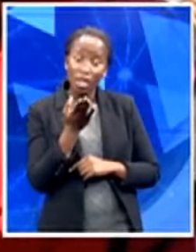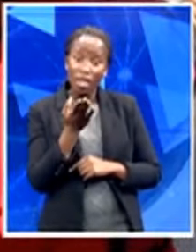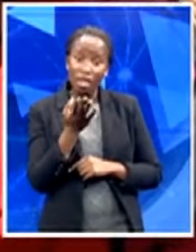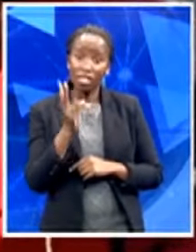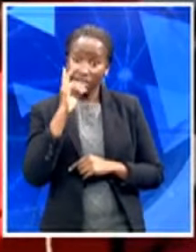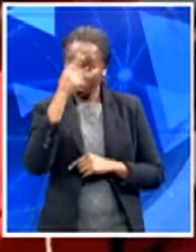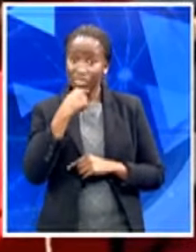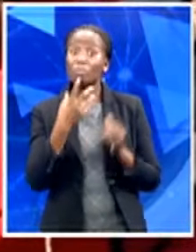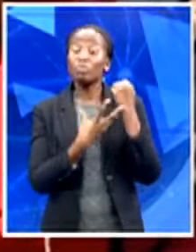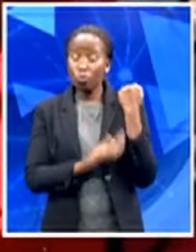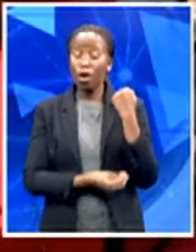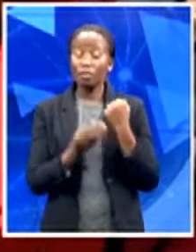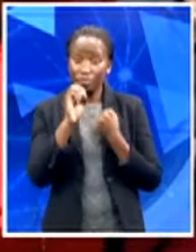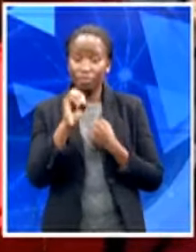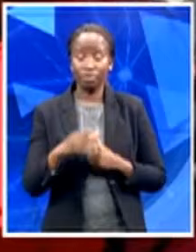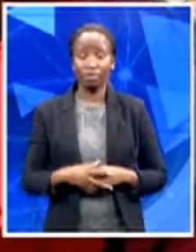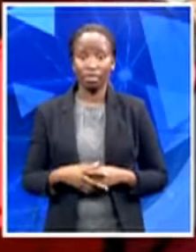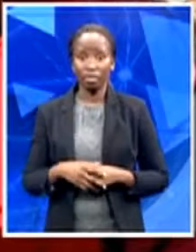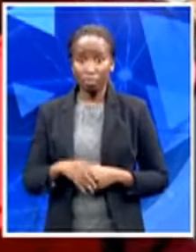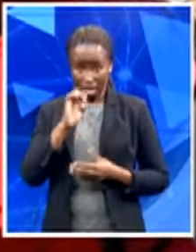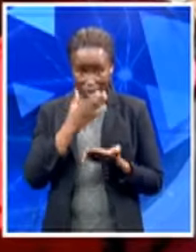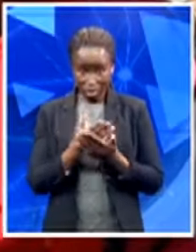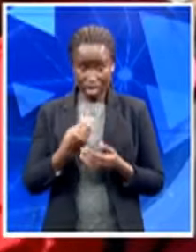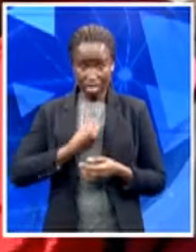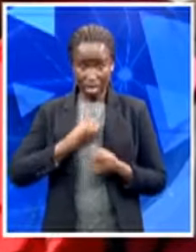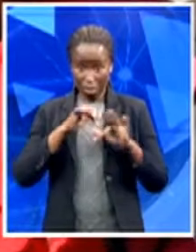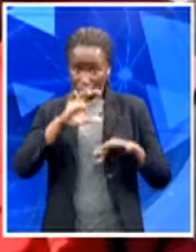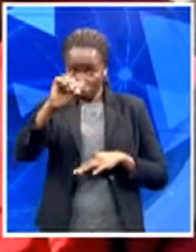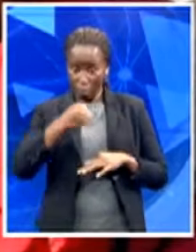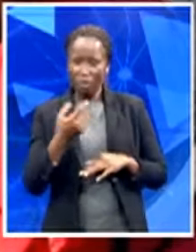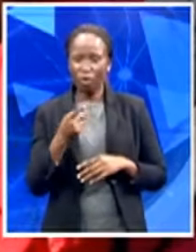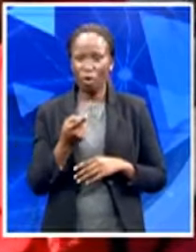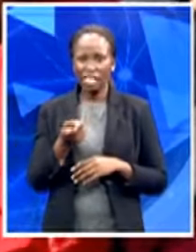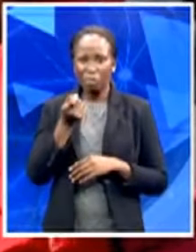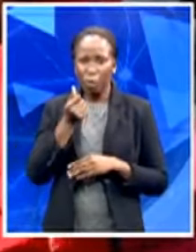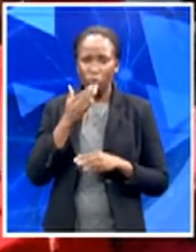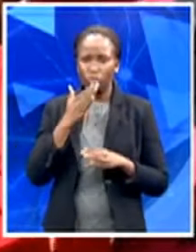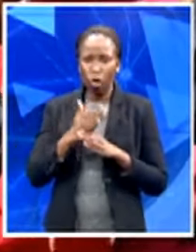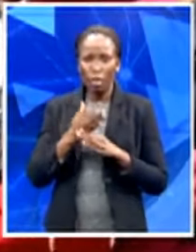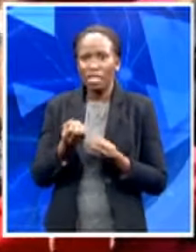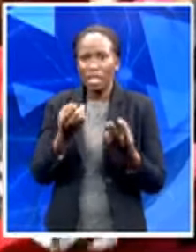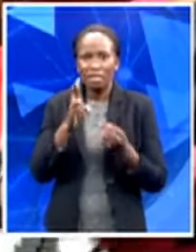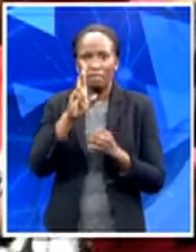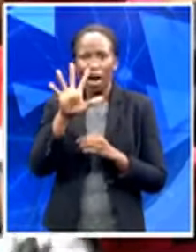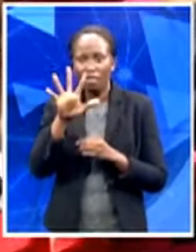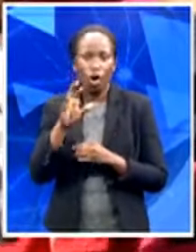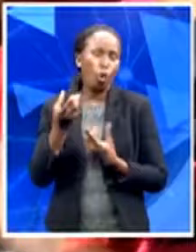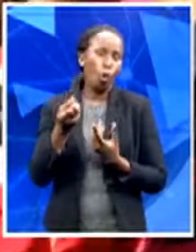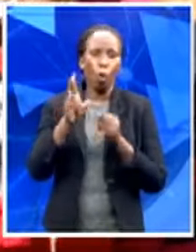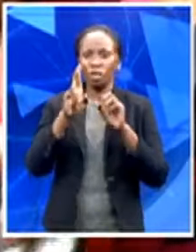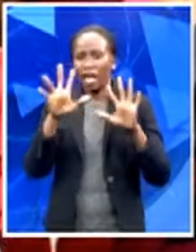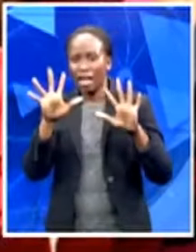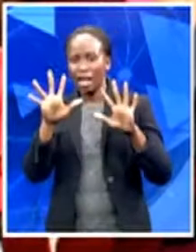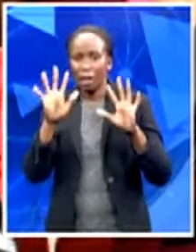any of these young people for a small job and you give them five rand or ten rand, all they think about is dacha or mandrakes.